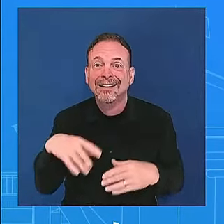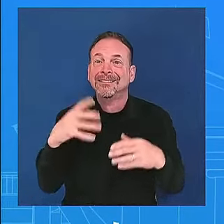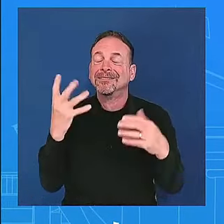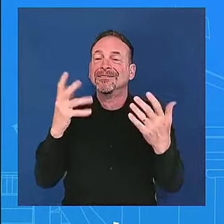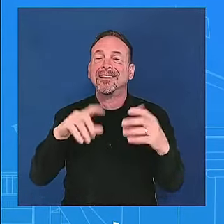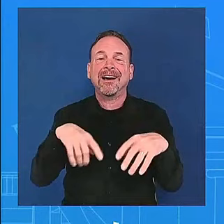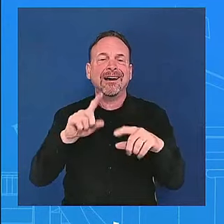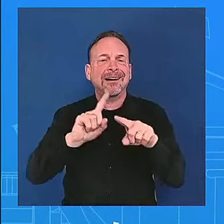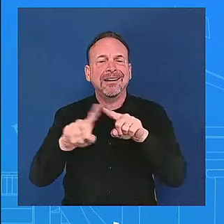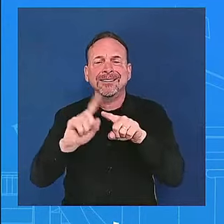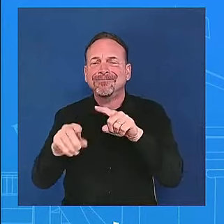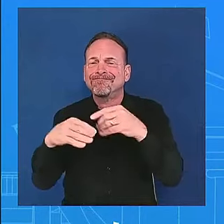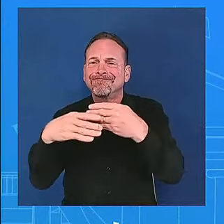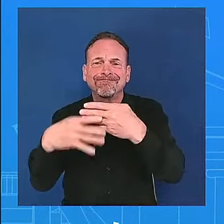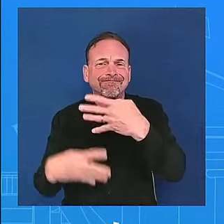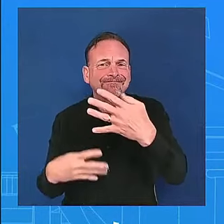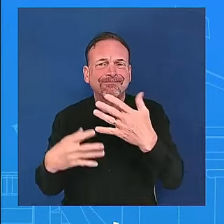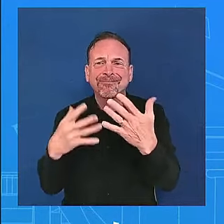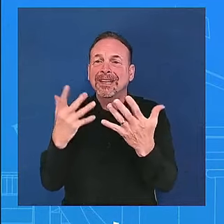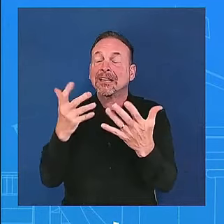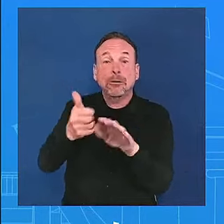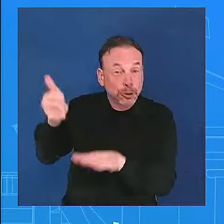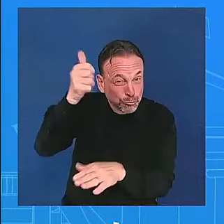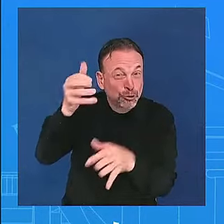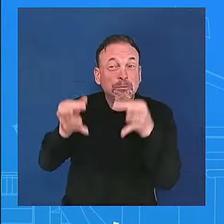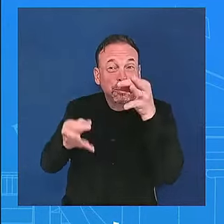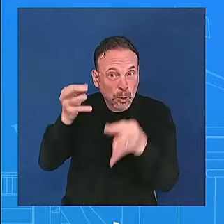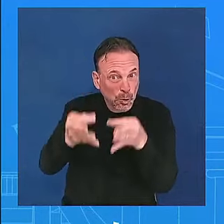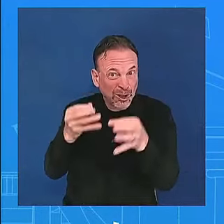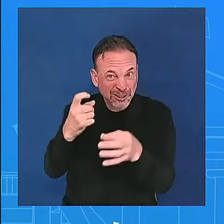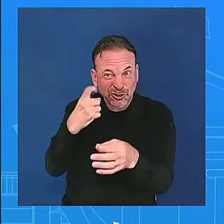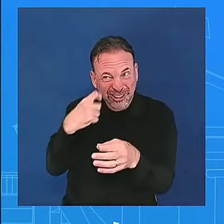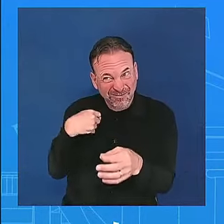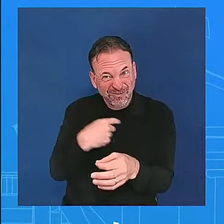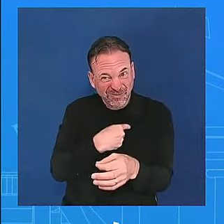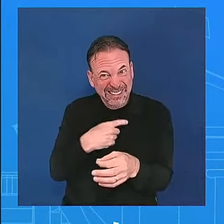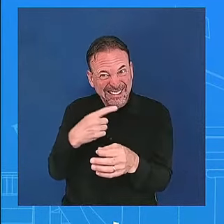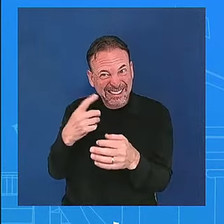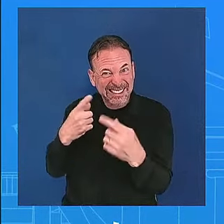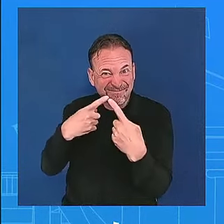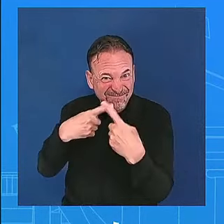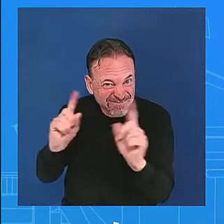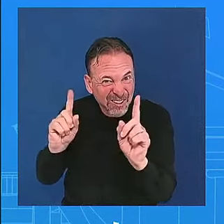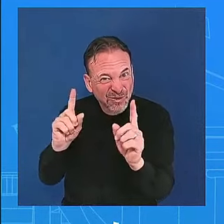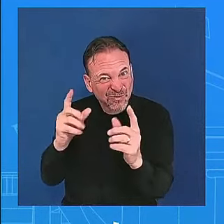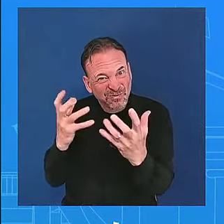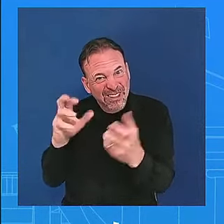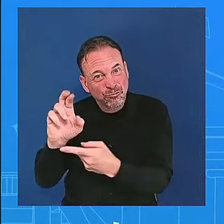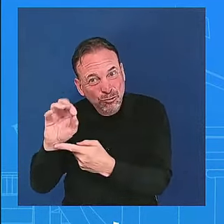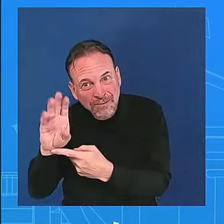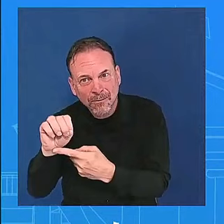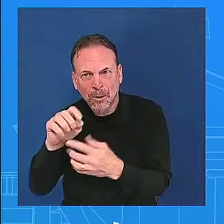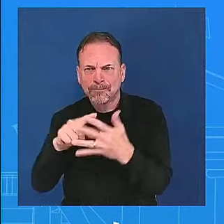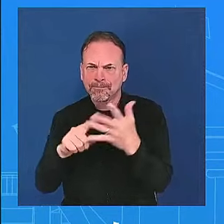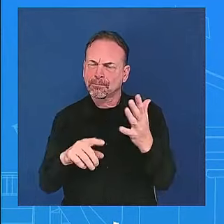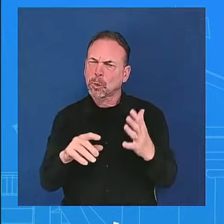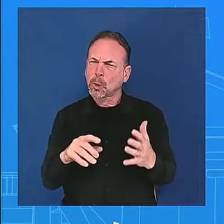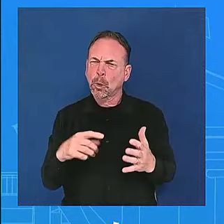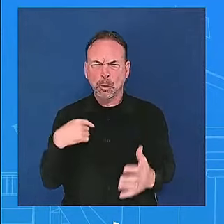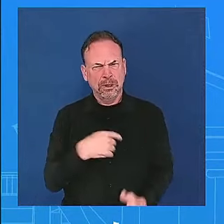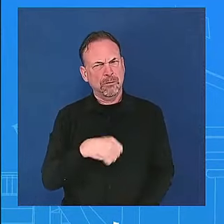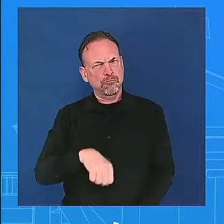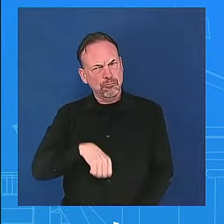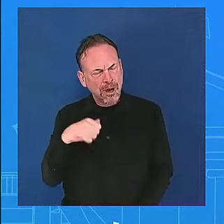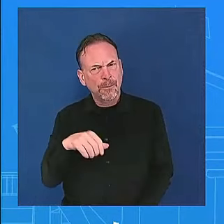made was also a really important majority of the americans care about that you will hear more from this president he will articulate what the next 180